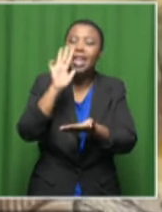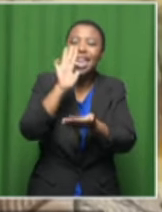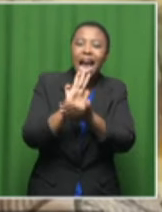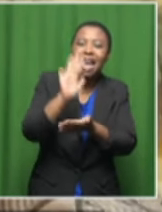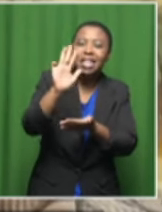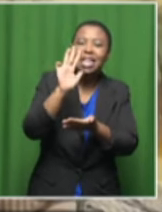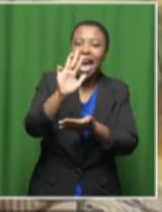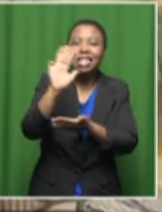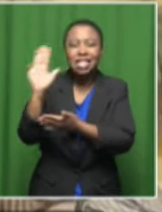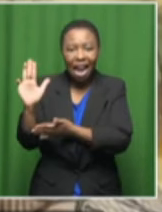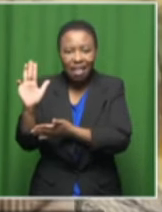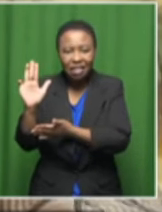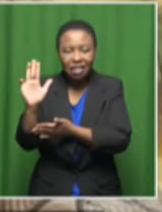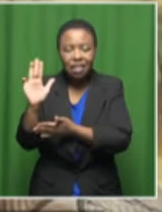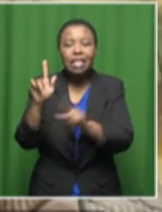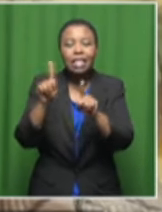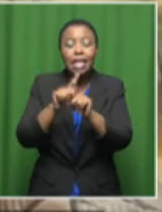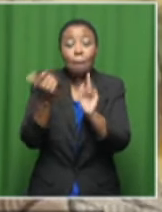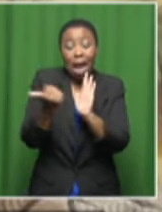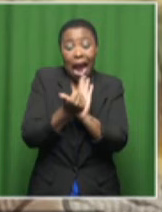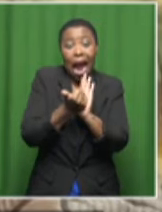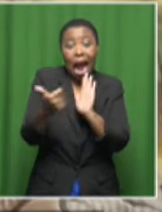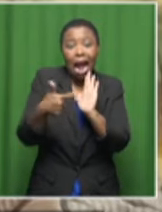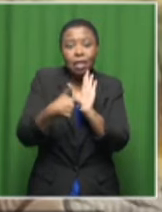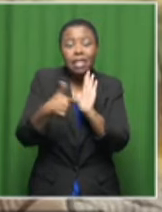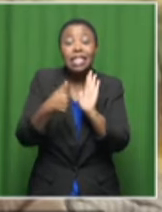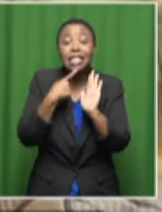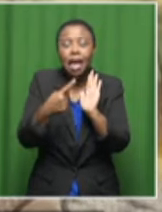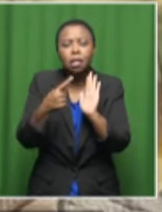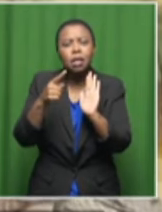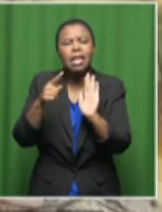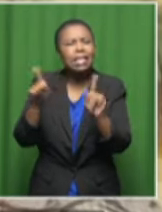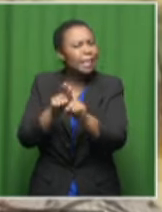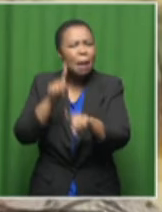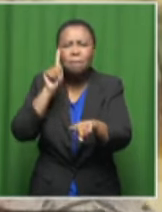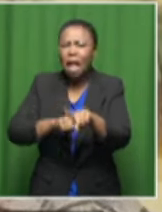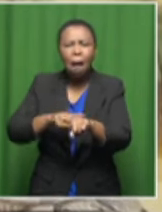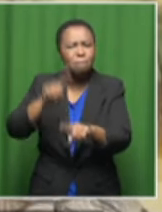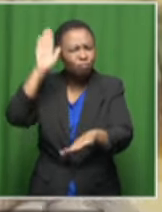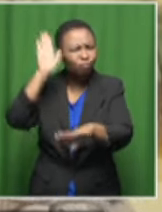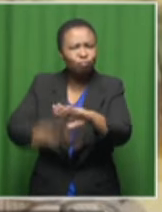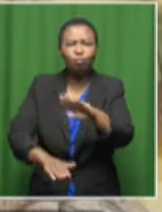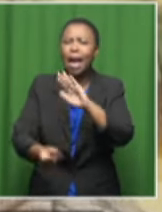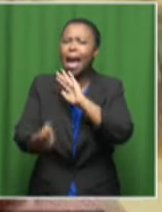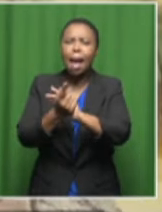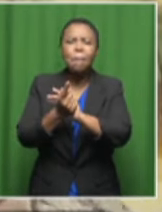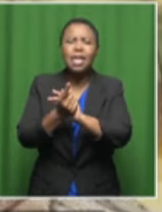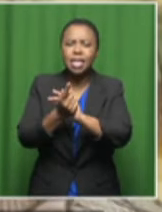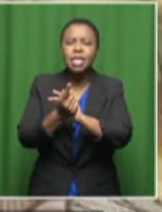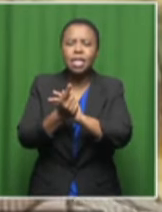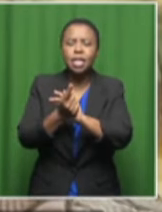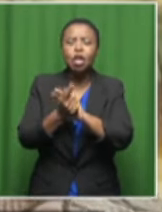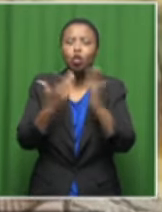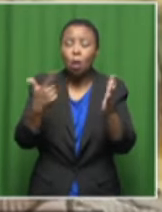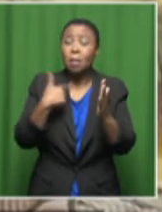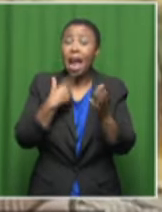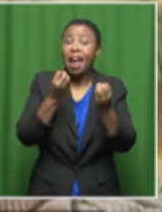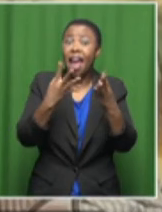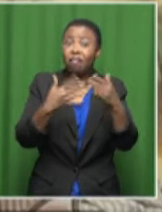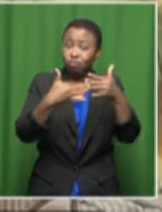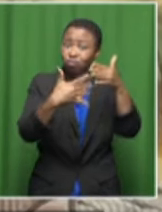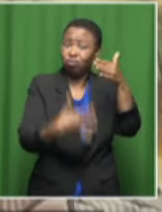And in terms of the act, they ought to have been prosecuted immediately thereafter. I can give you some reasons